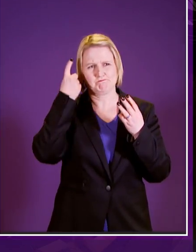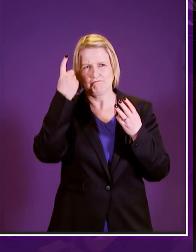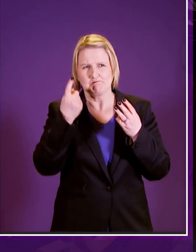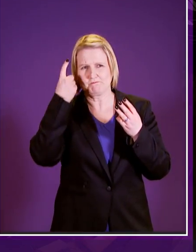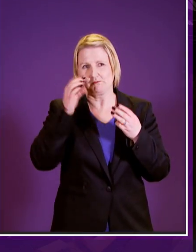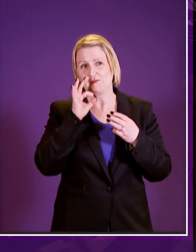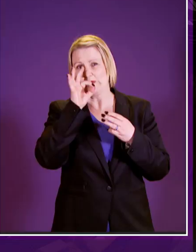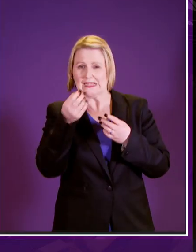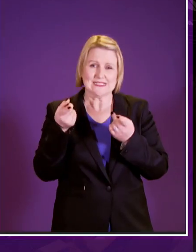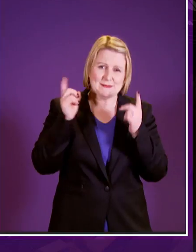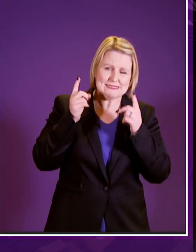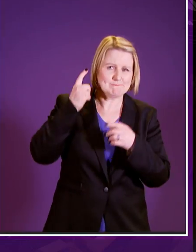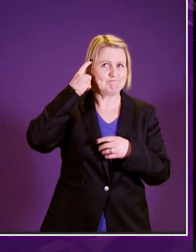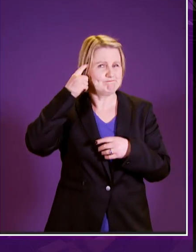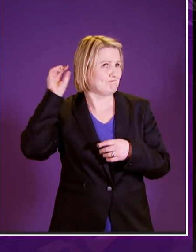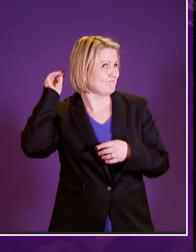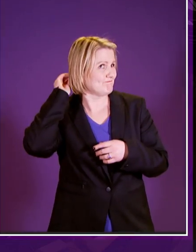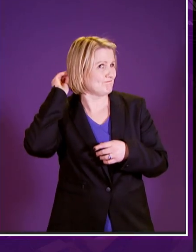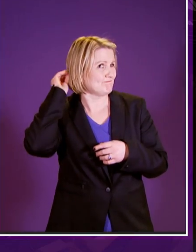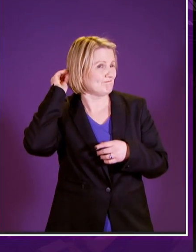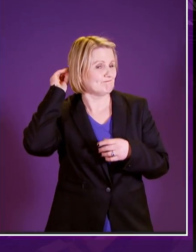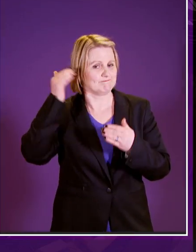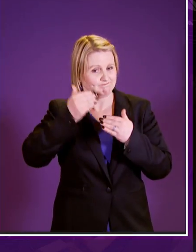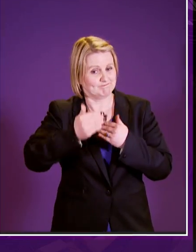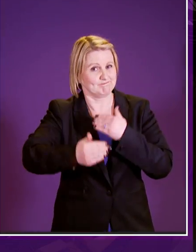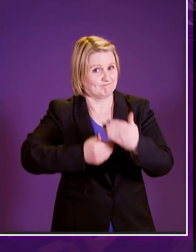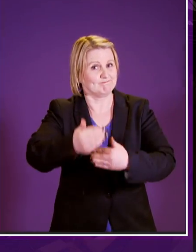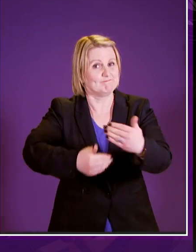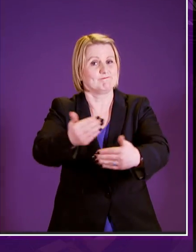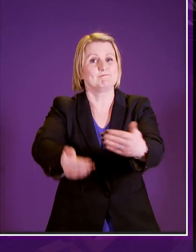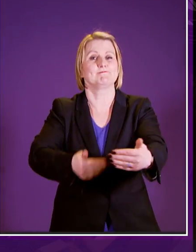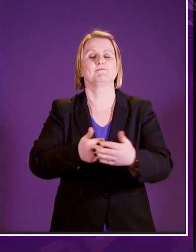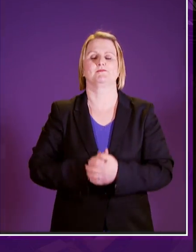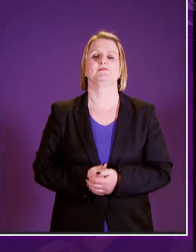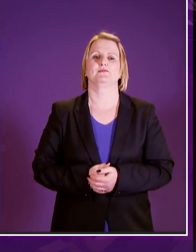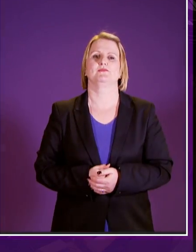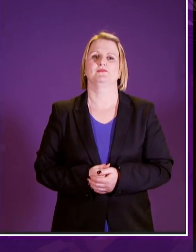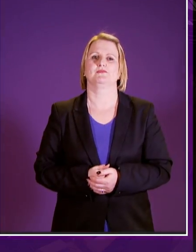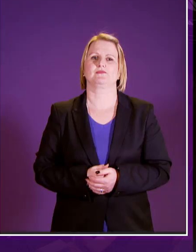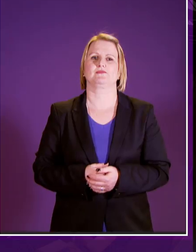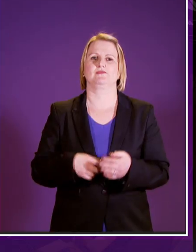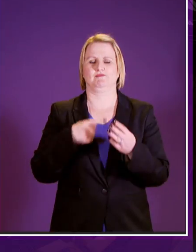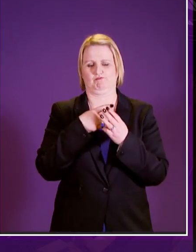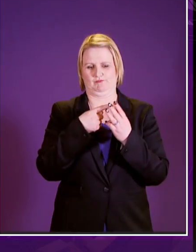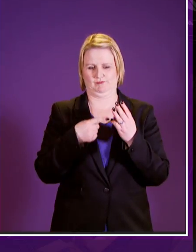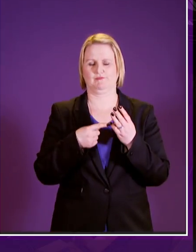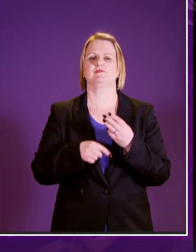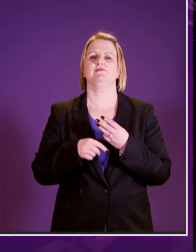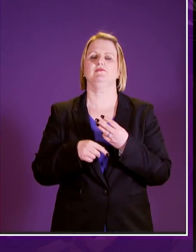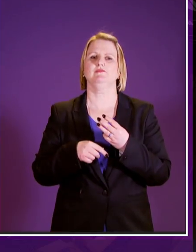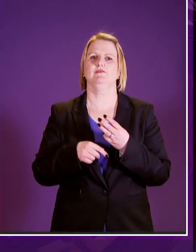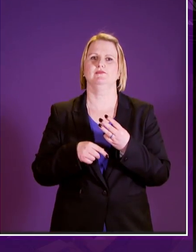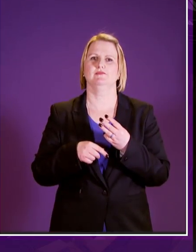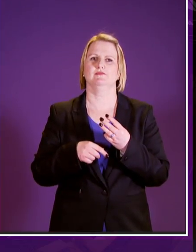minister to bear in mind as we go forward in the delivery between now and the end of this parliamentary session of devolved social